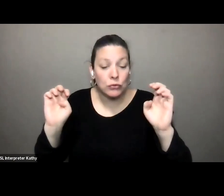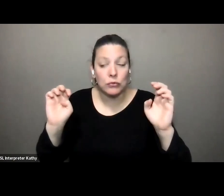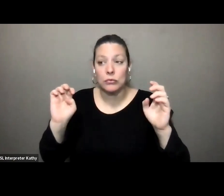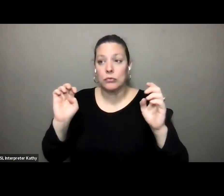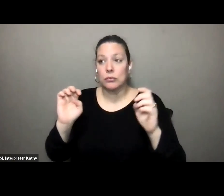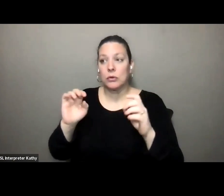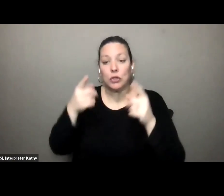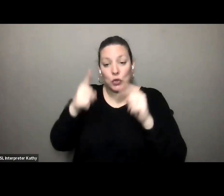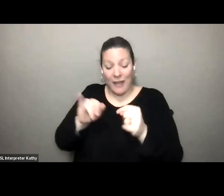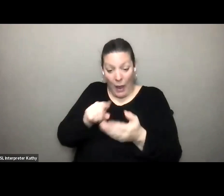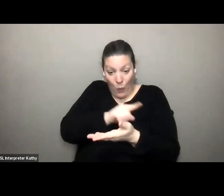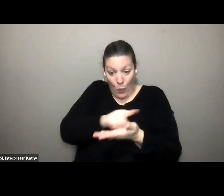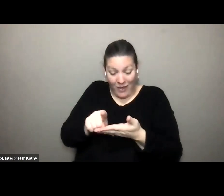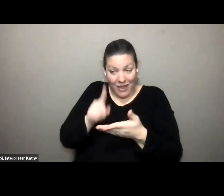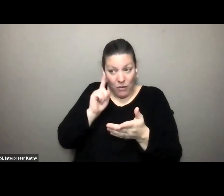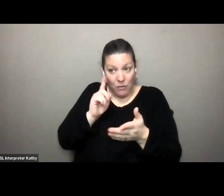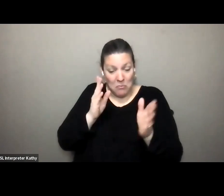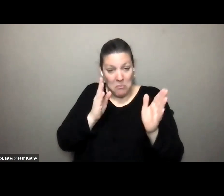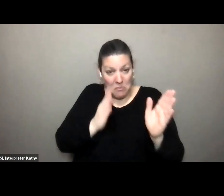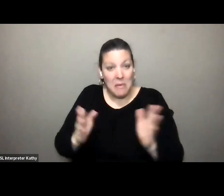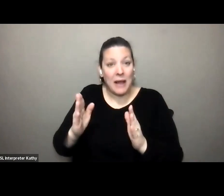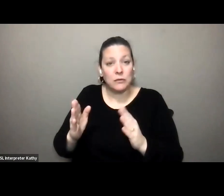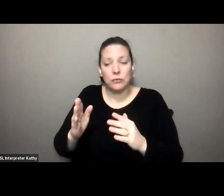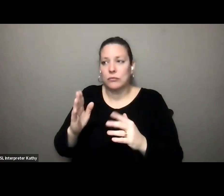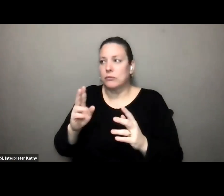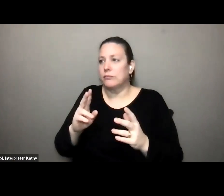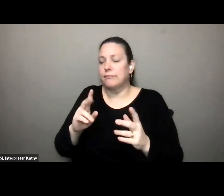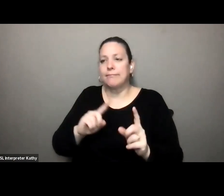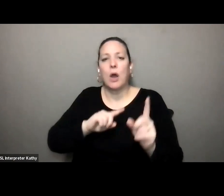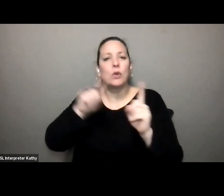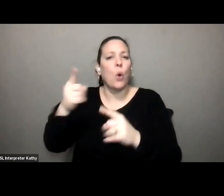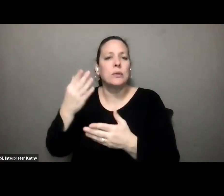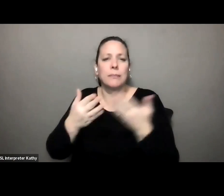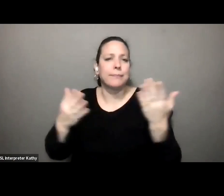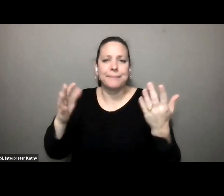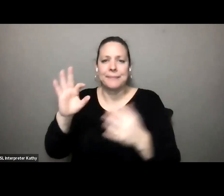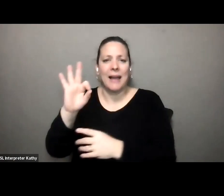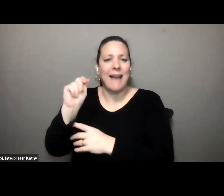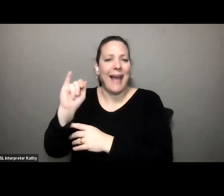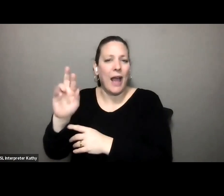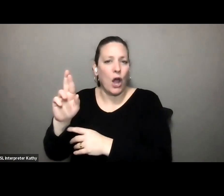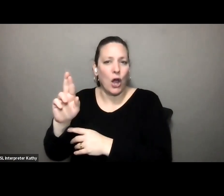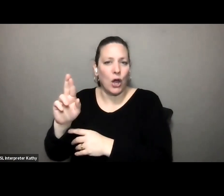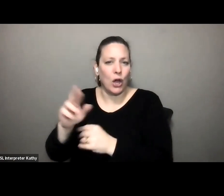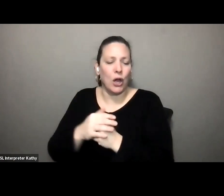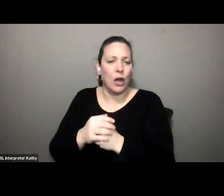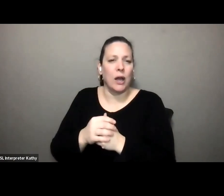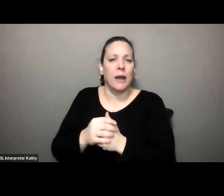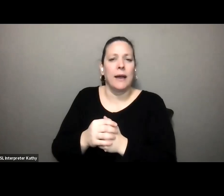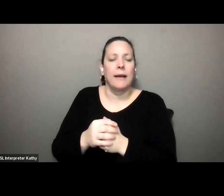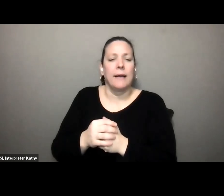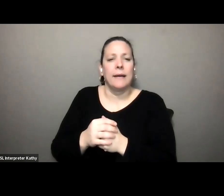week that they were going to uh go to a fair and have a table for our organization